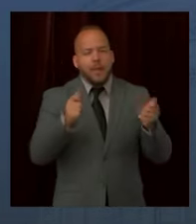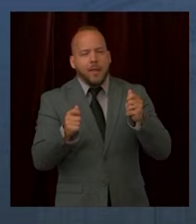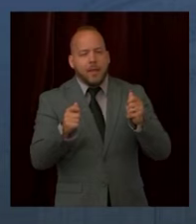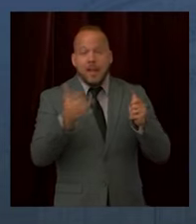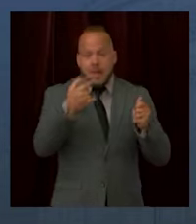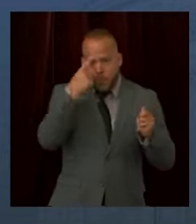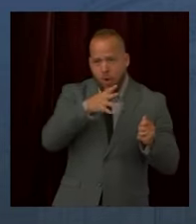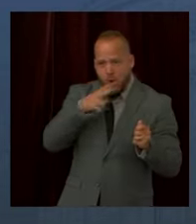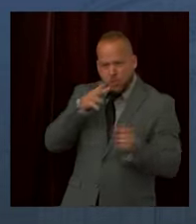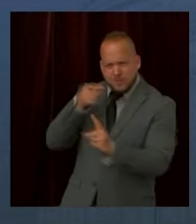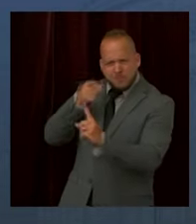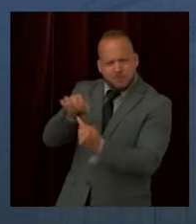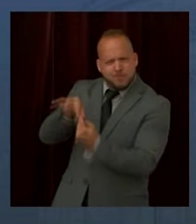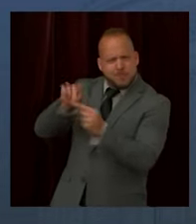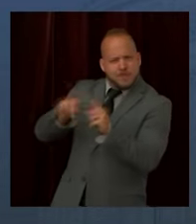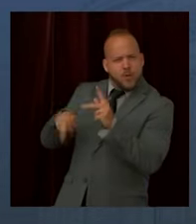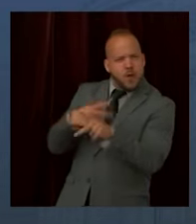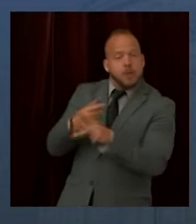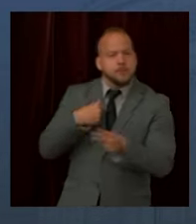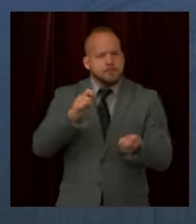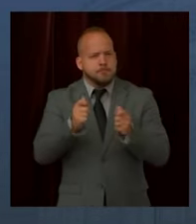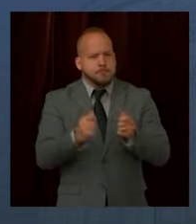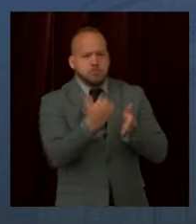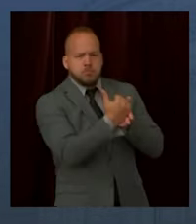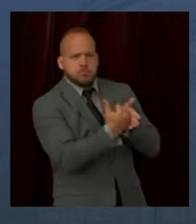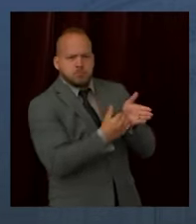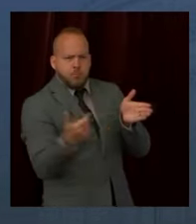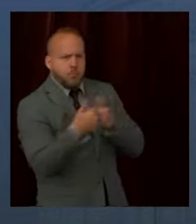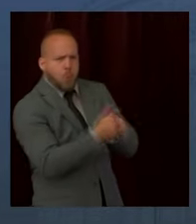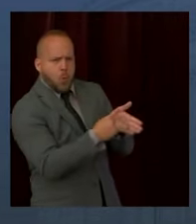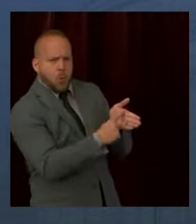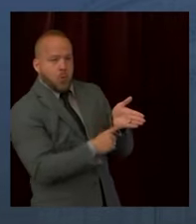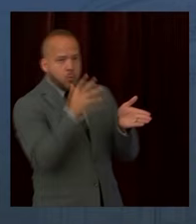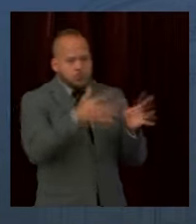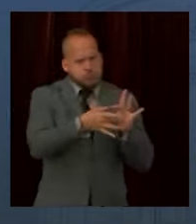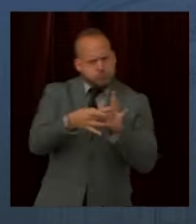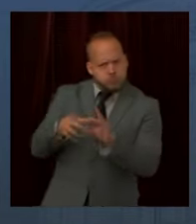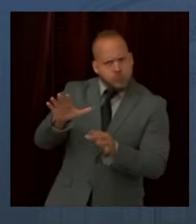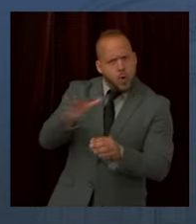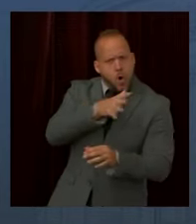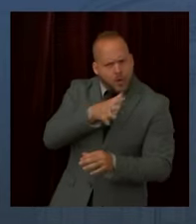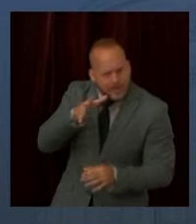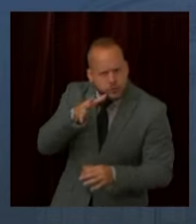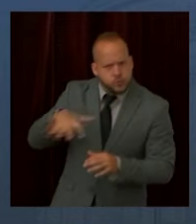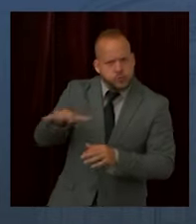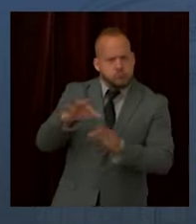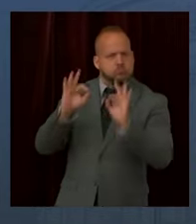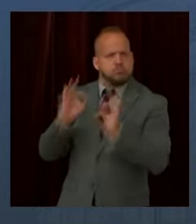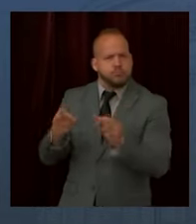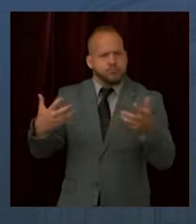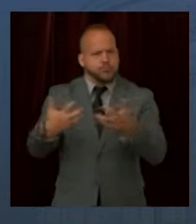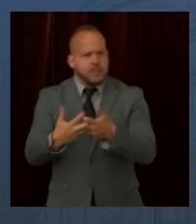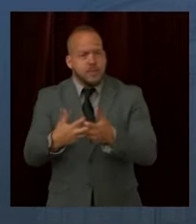is going to protect workers in the fields, in packing houses for fruit and vegetables, and an employer